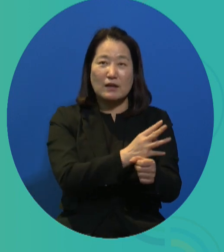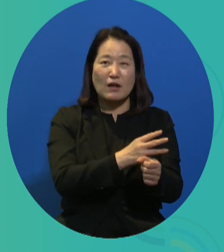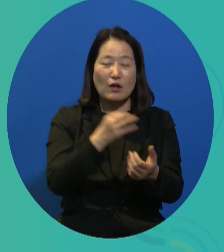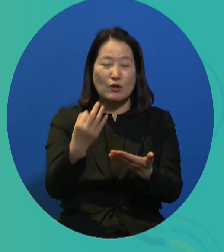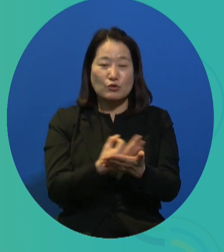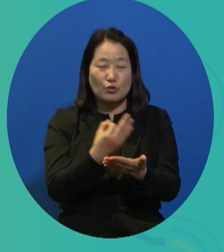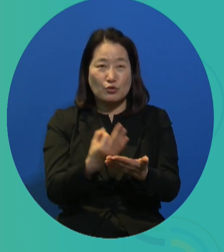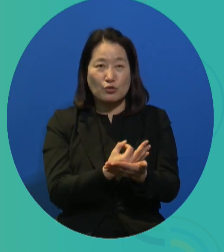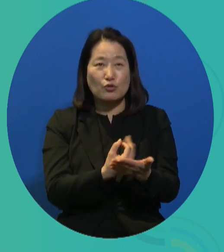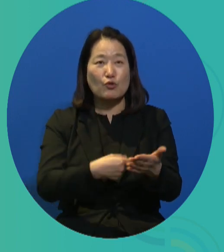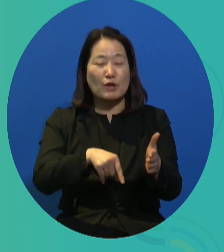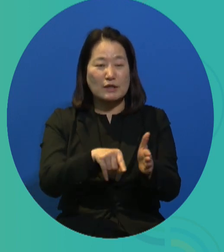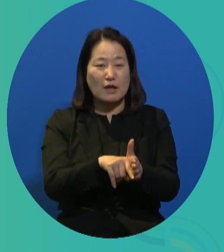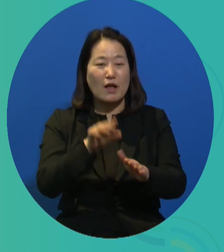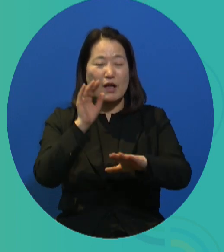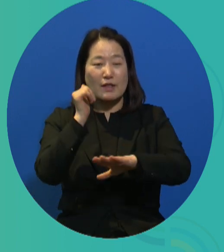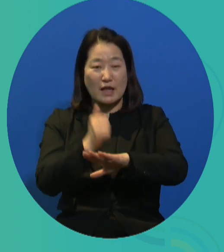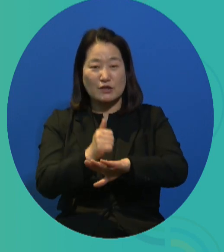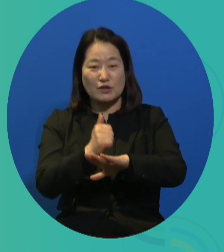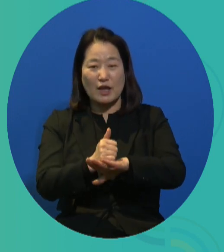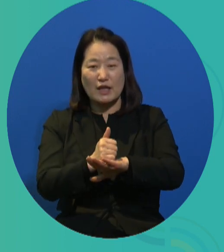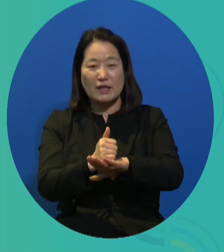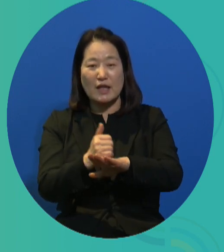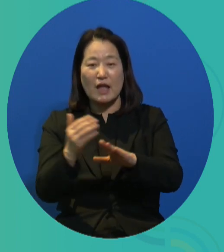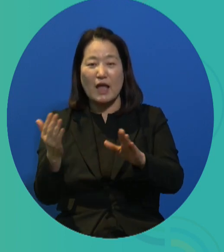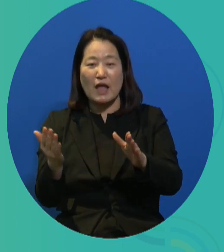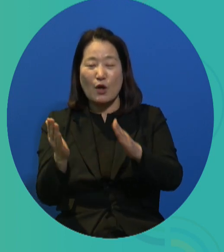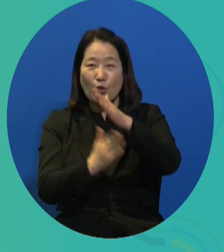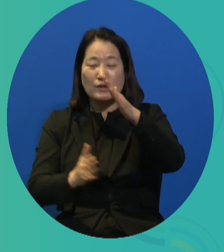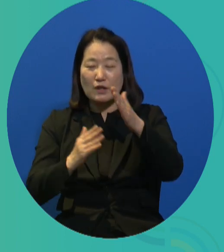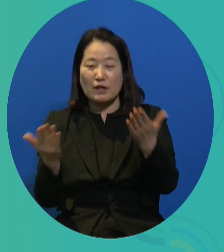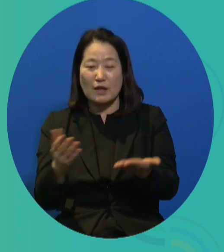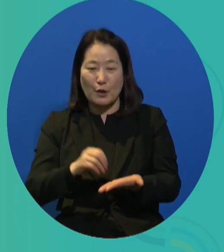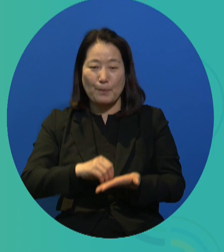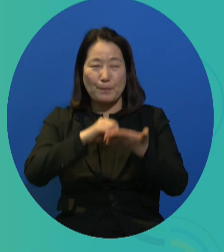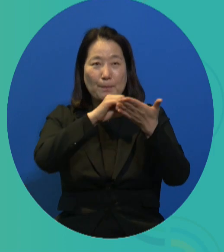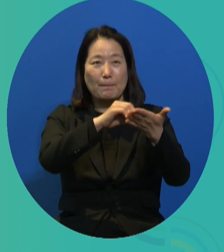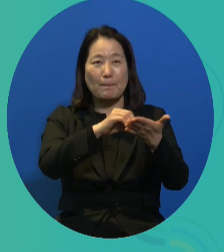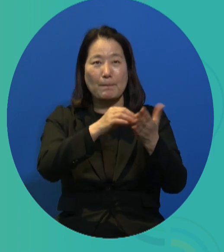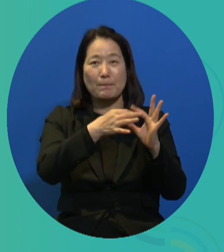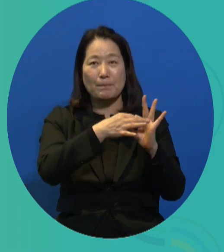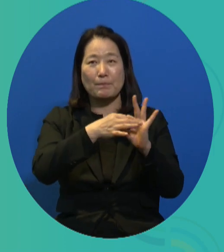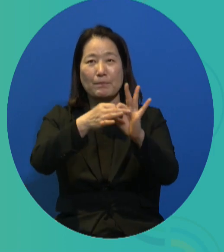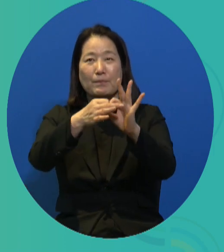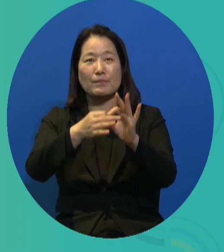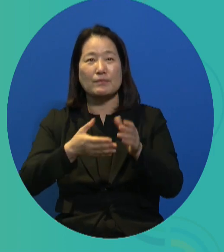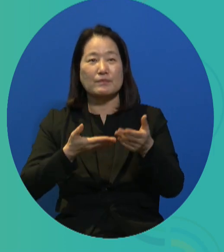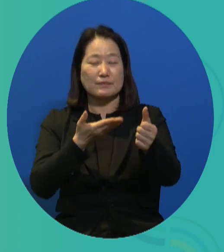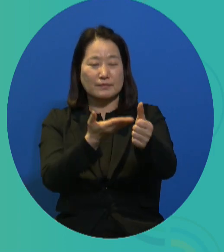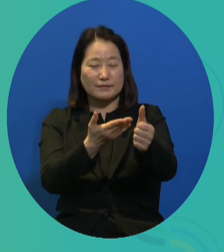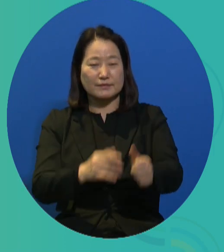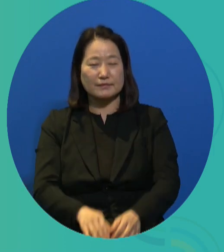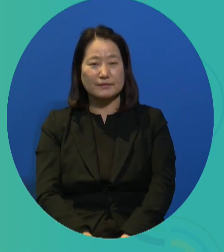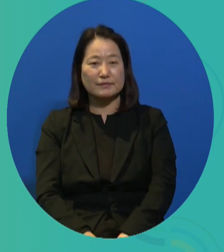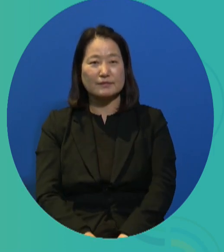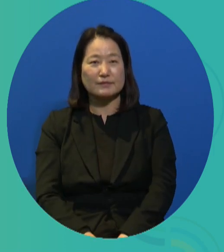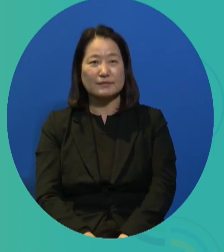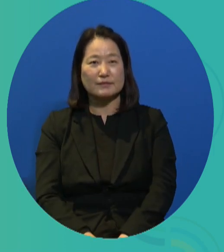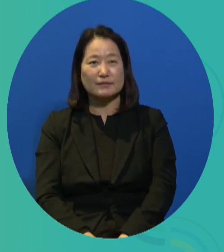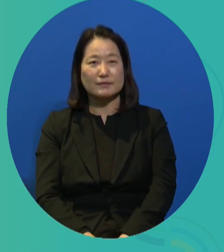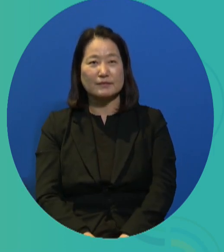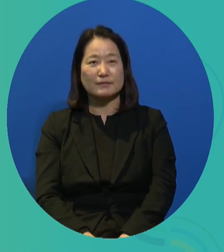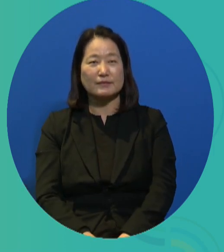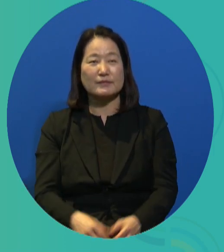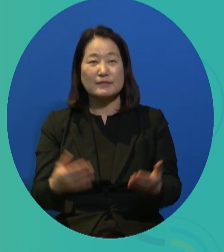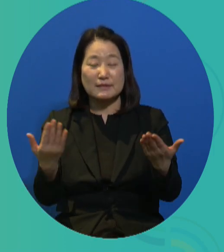time-based, we were providing income guarantee, and for the rest, we were providing some